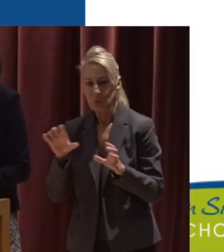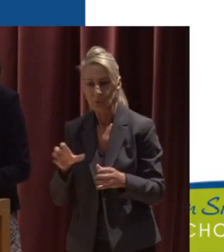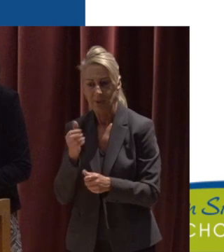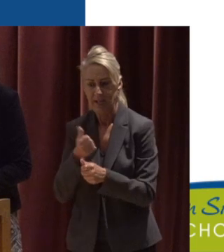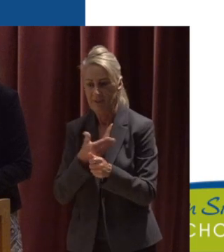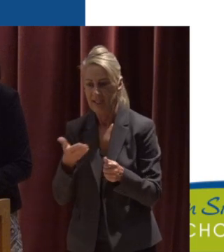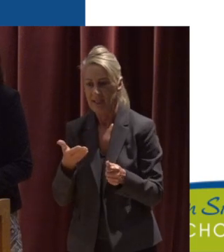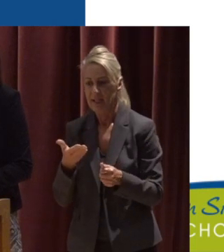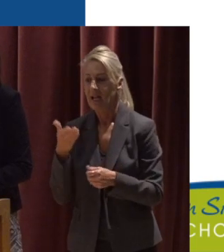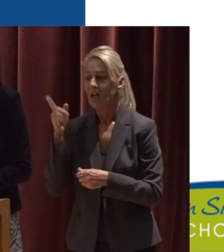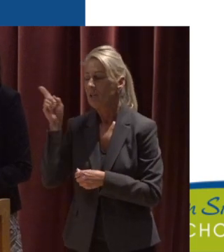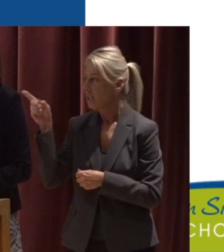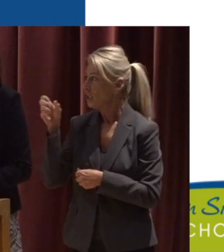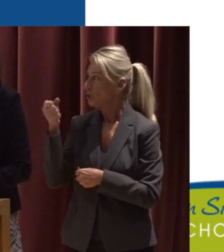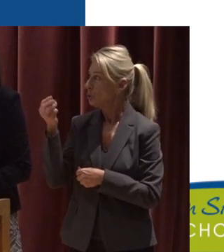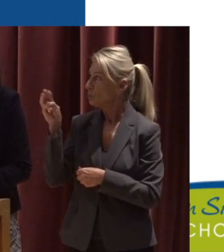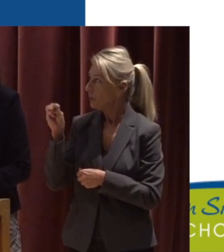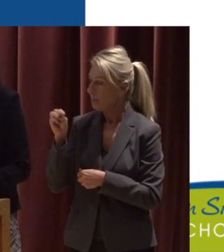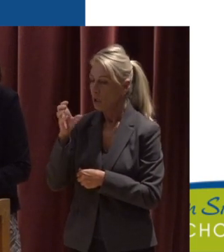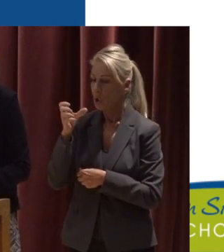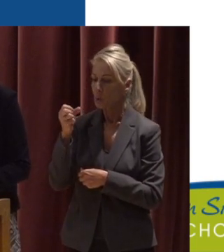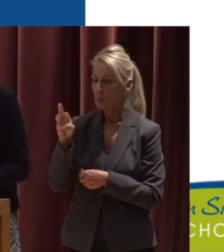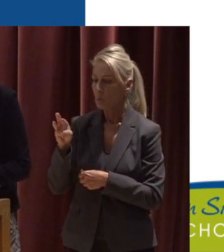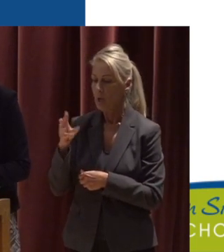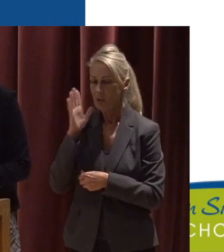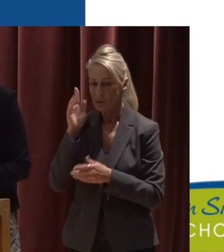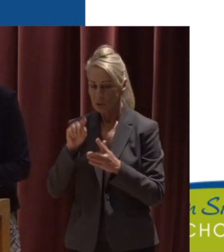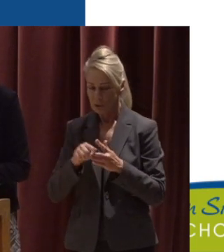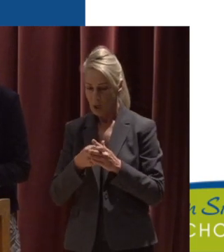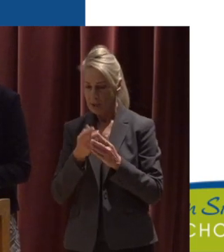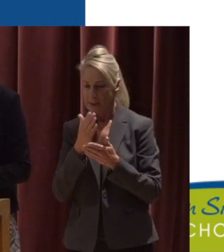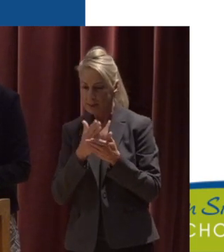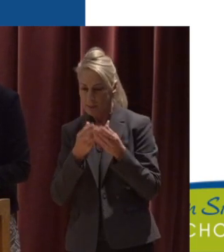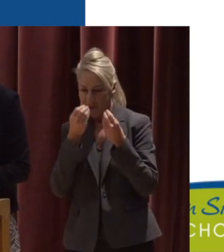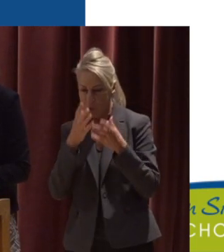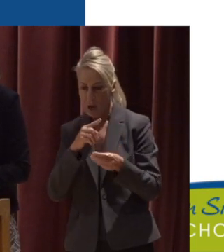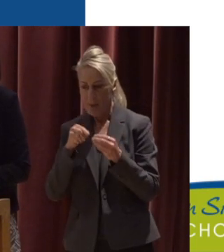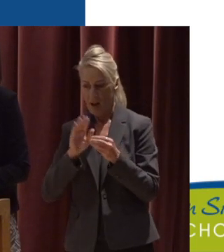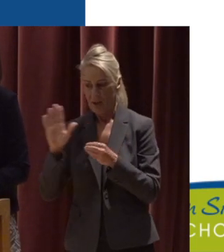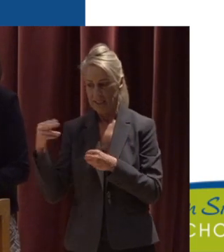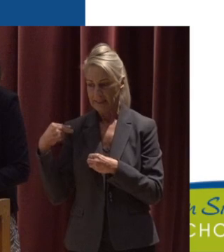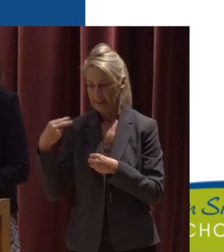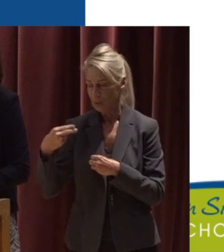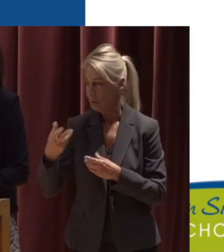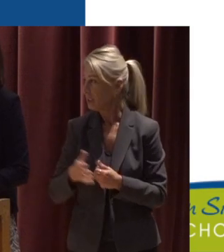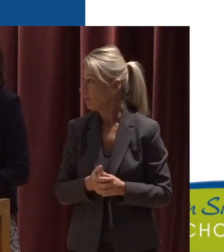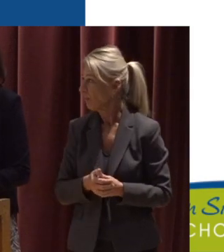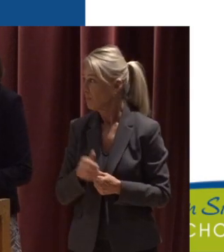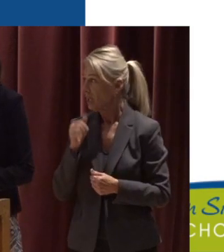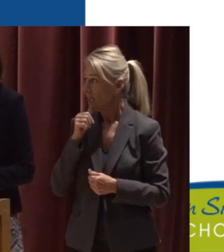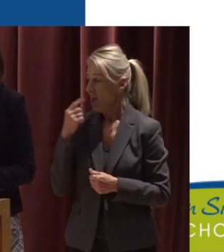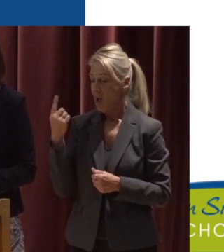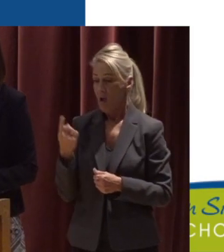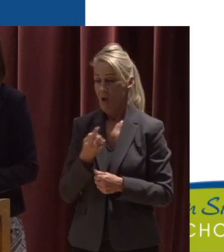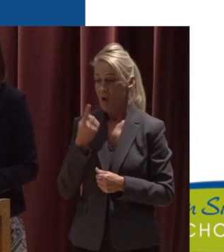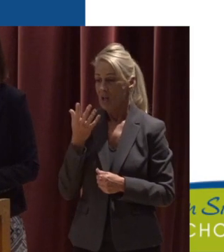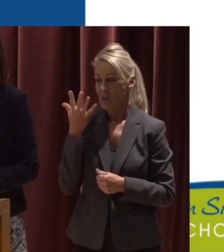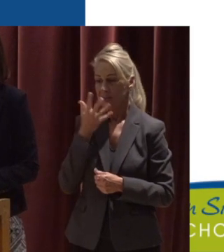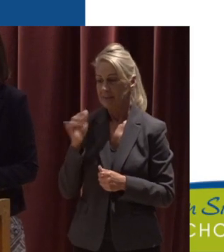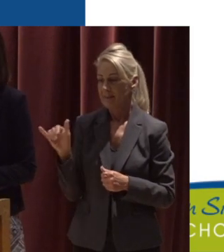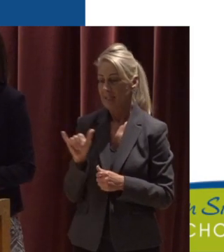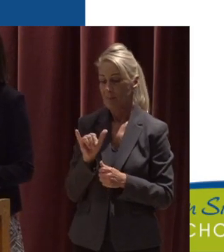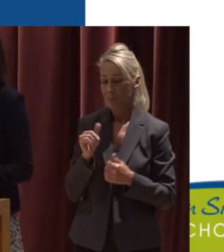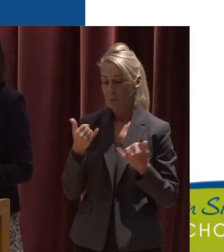program comes in So I'm going to start off with a little bit of information About stream crew's history Because it hasn't always looked the way it does today